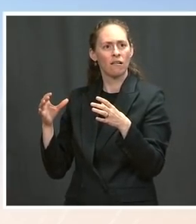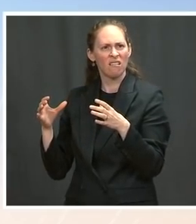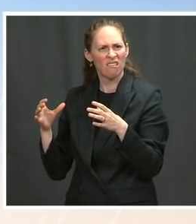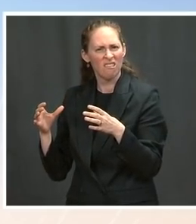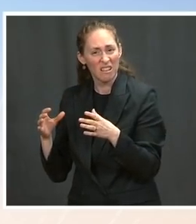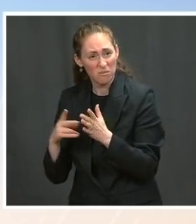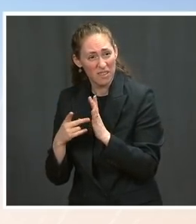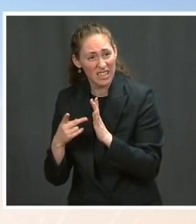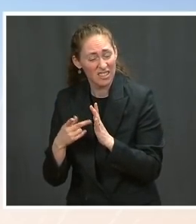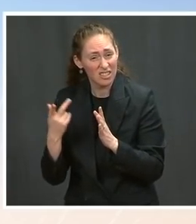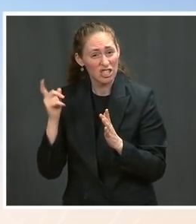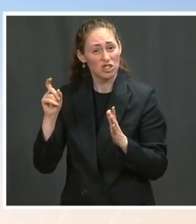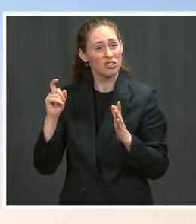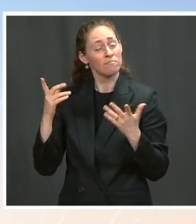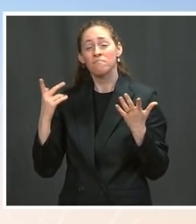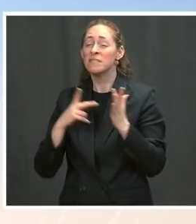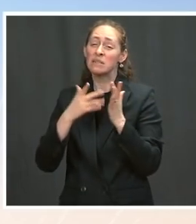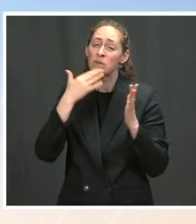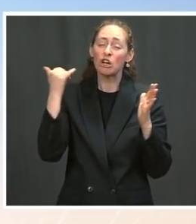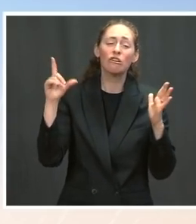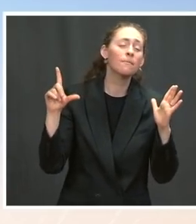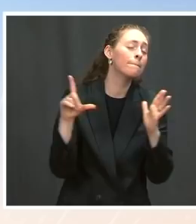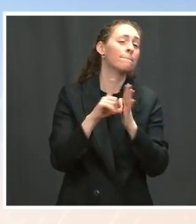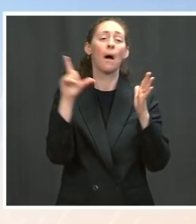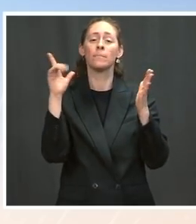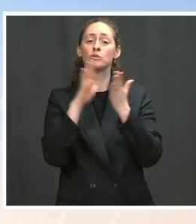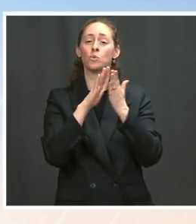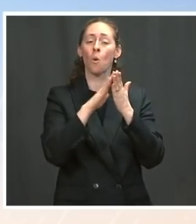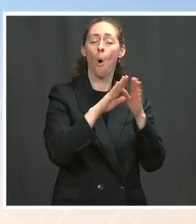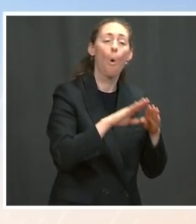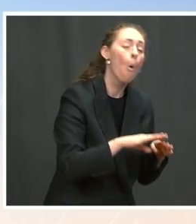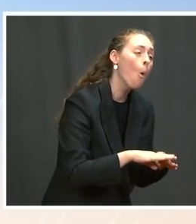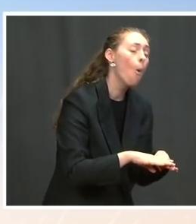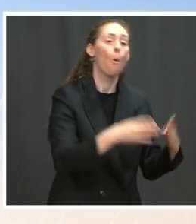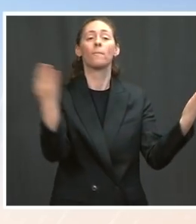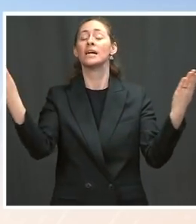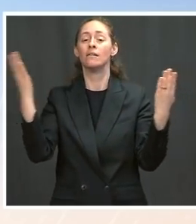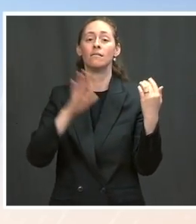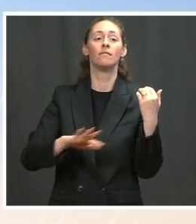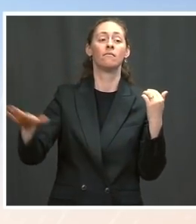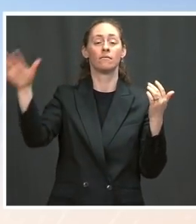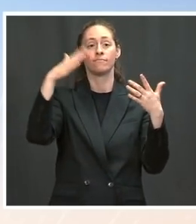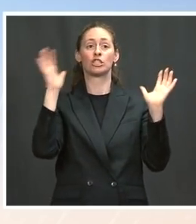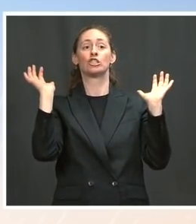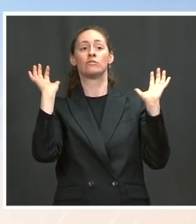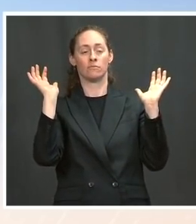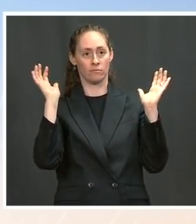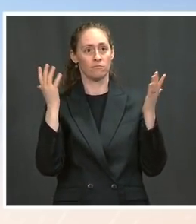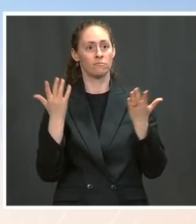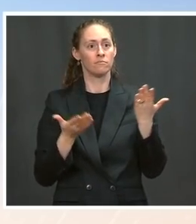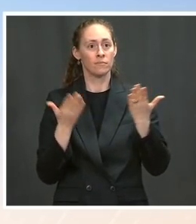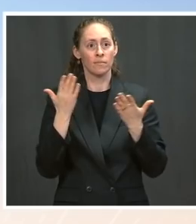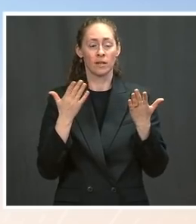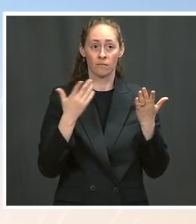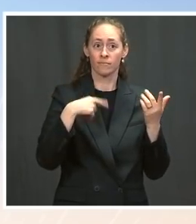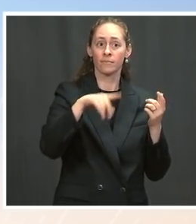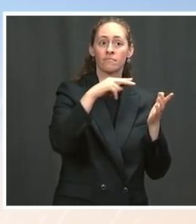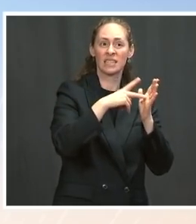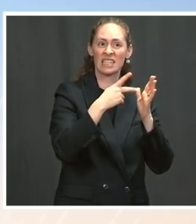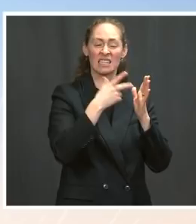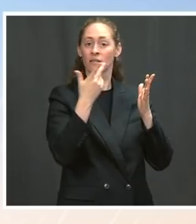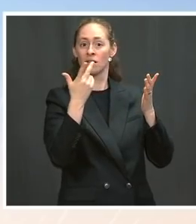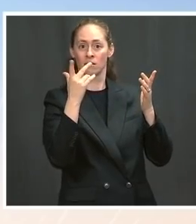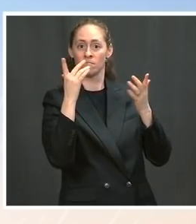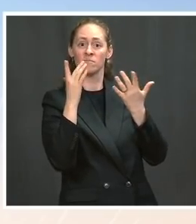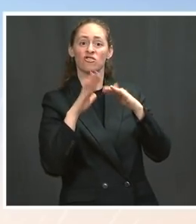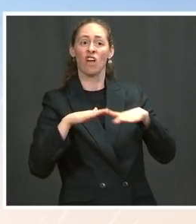open faster, and or an indication that child care needs to move higher on the priority list? Well, first let